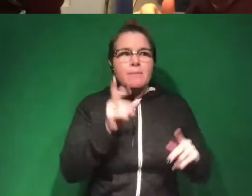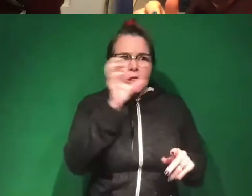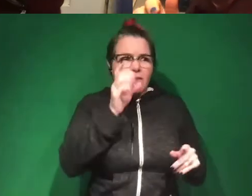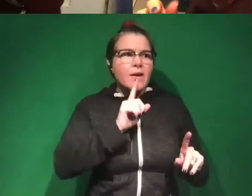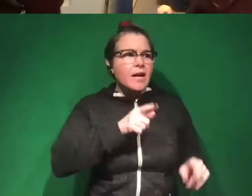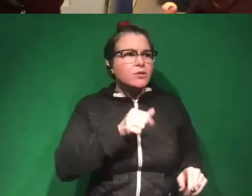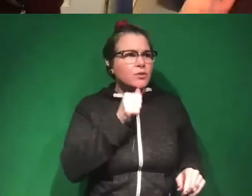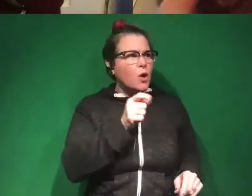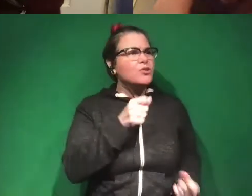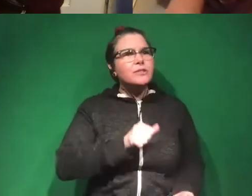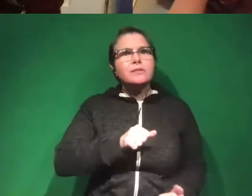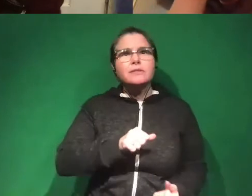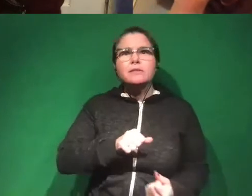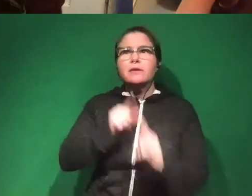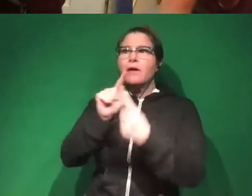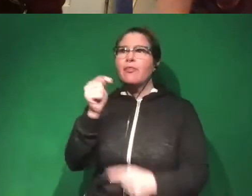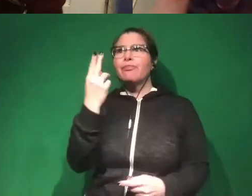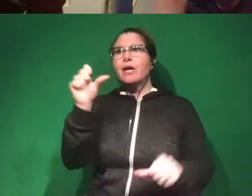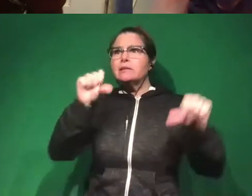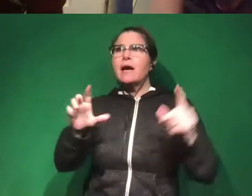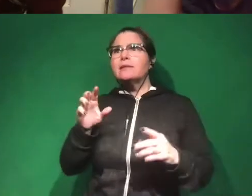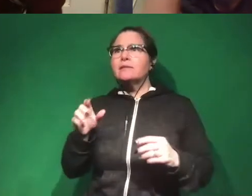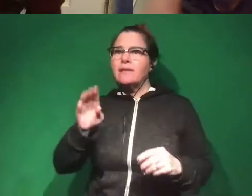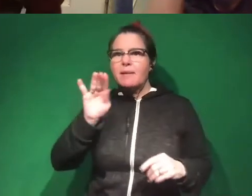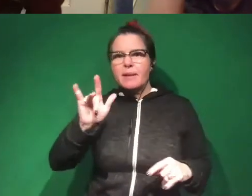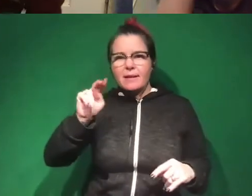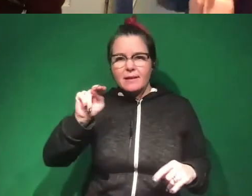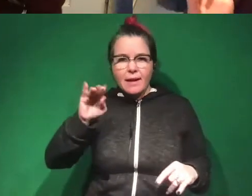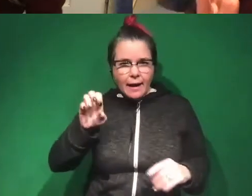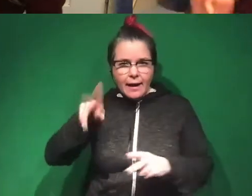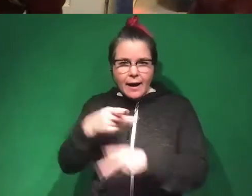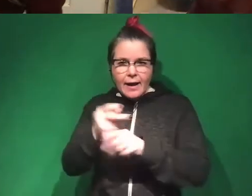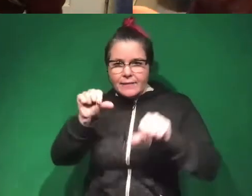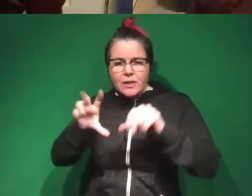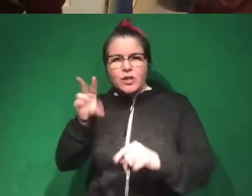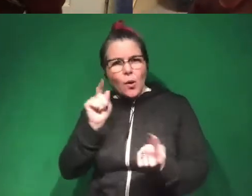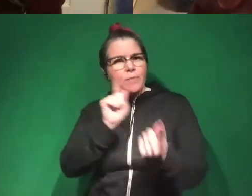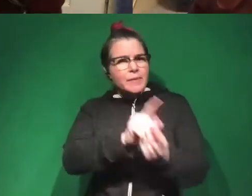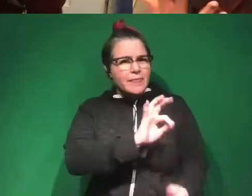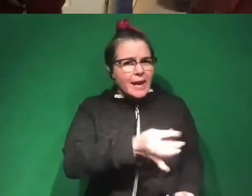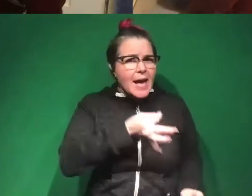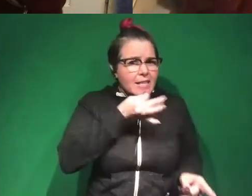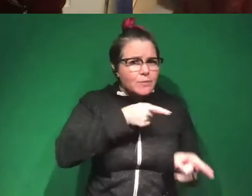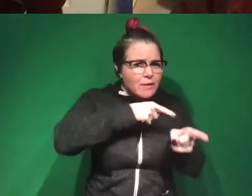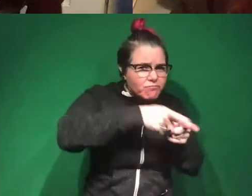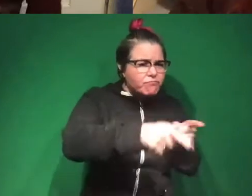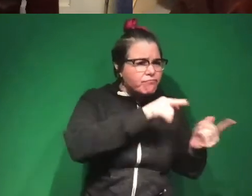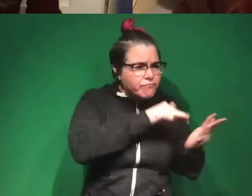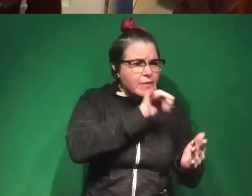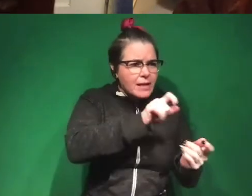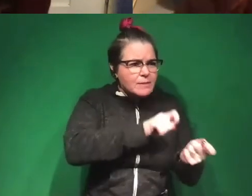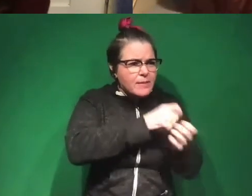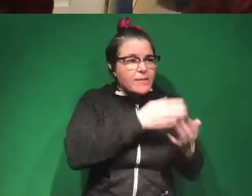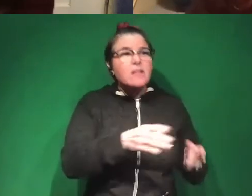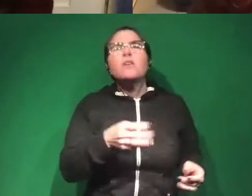don't just go to the scientist, like the Bill Nye. Yeah. Go to the person who knows the thing that you don't know. So like if you have a